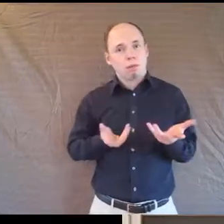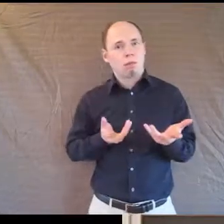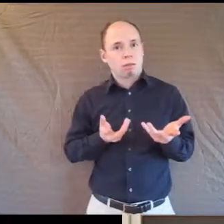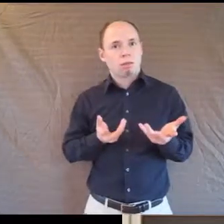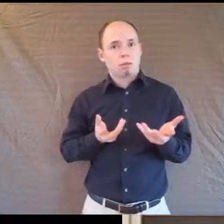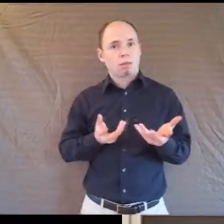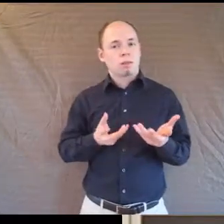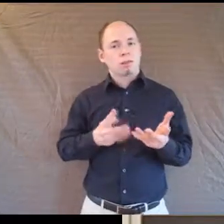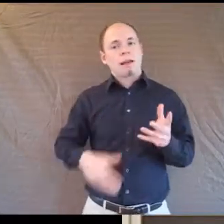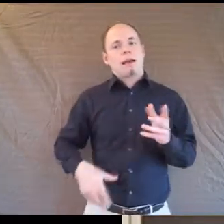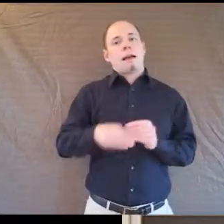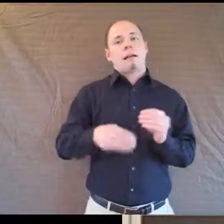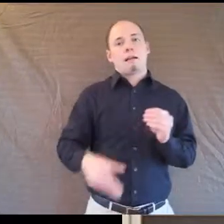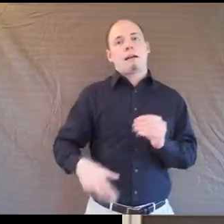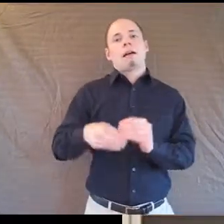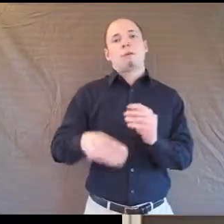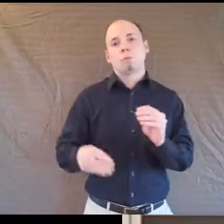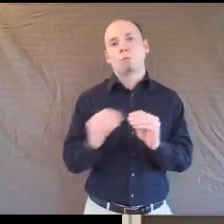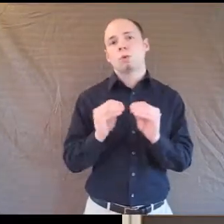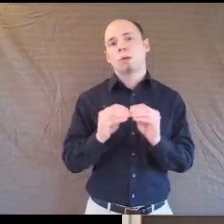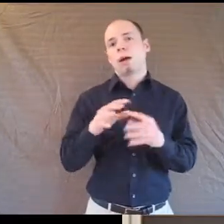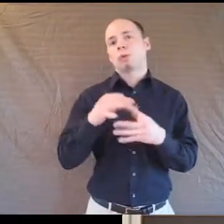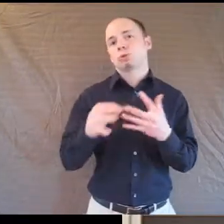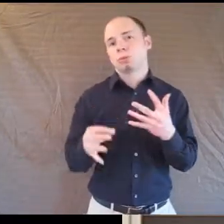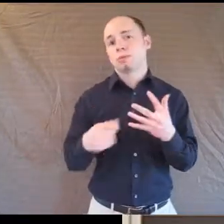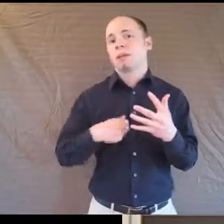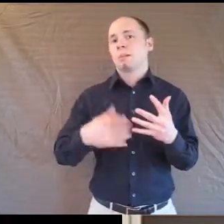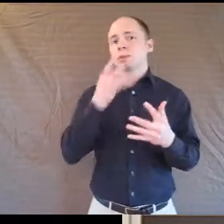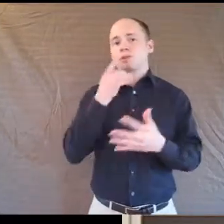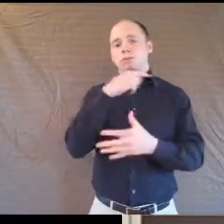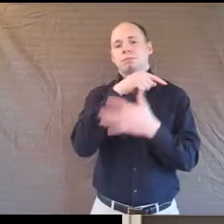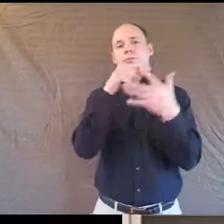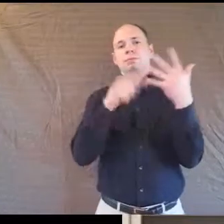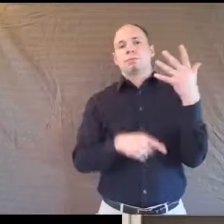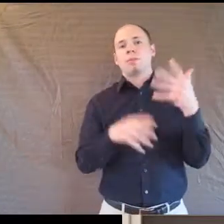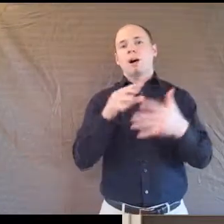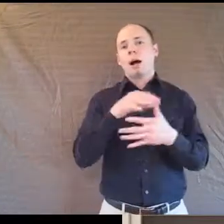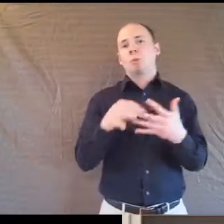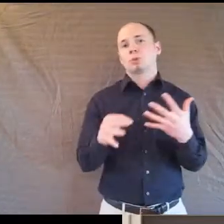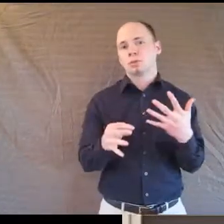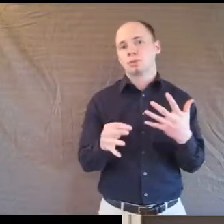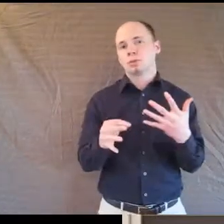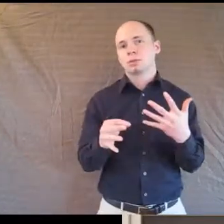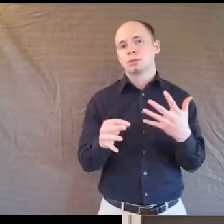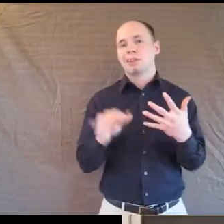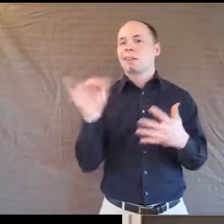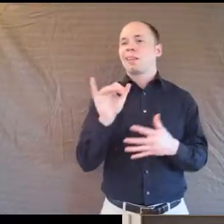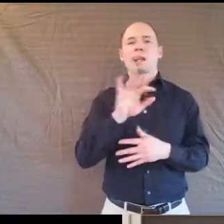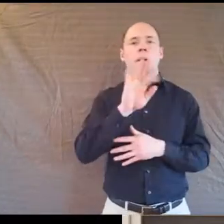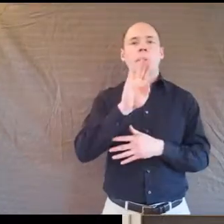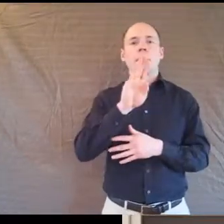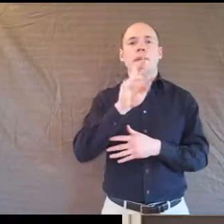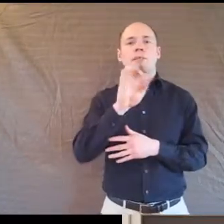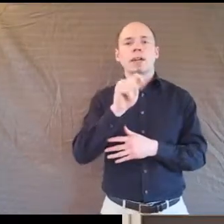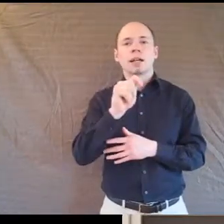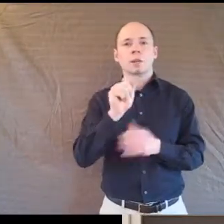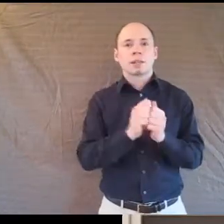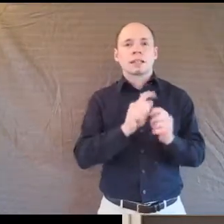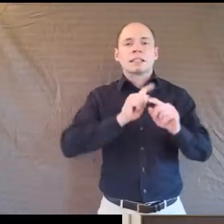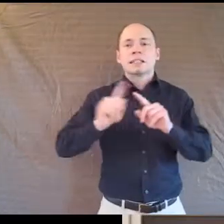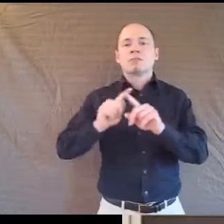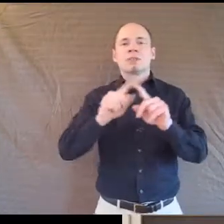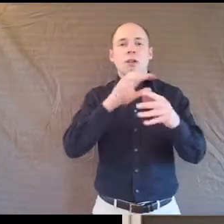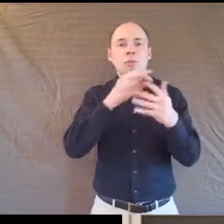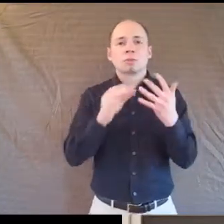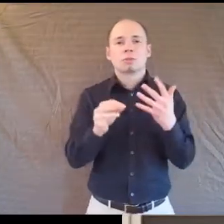rather than restrict them. I want there to be more of a smorgasbord or buffet for trauma sufferers to choose